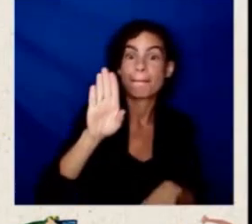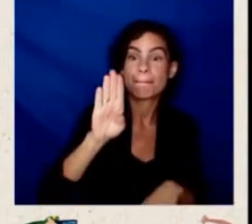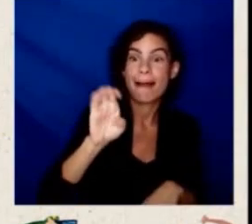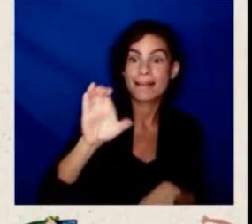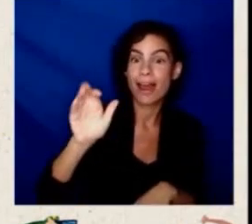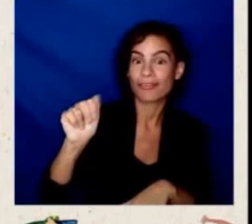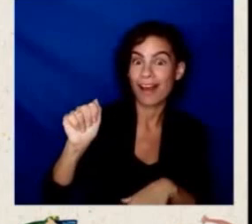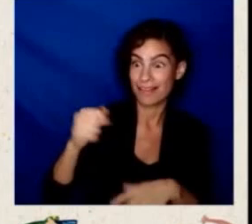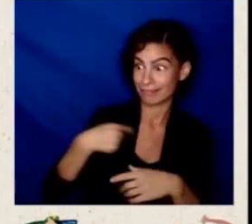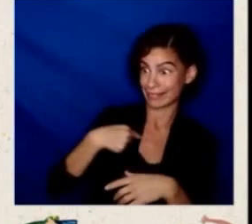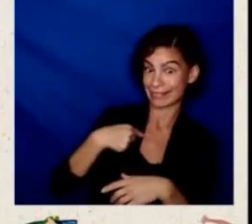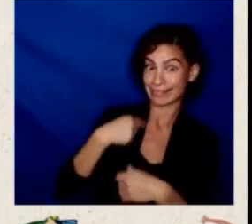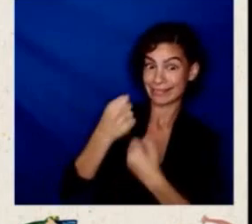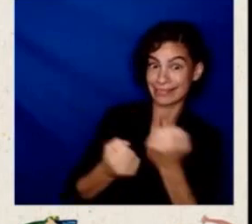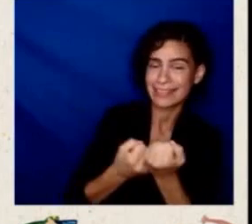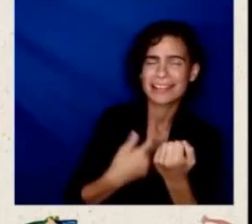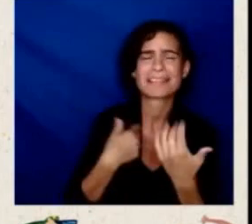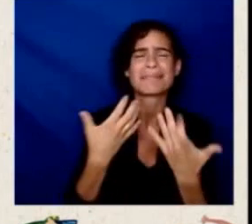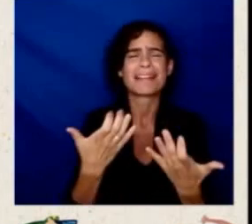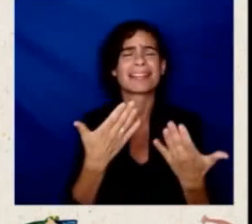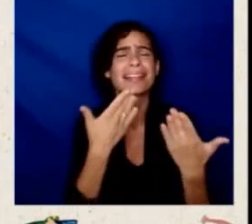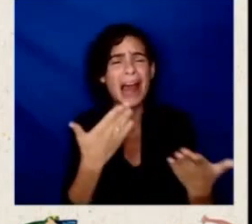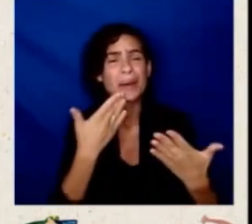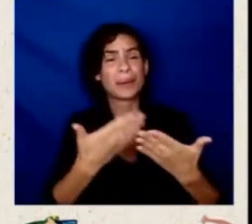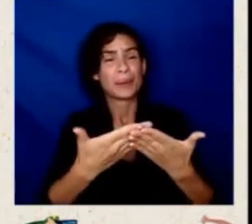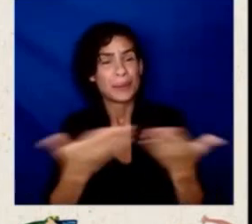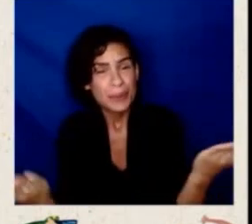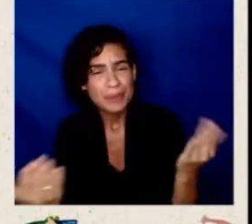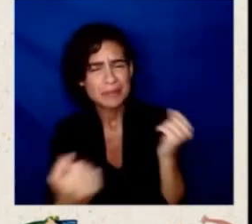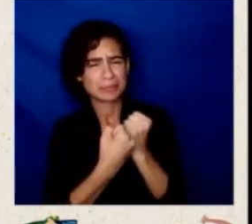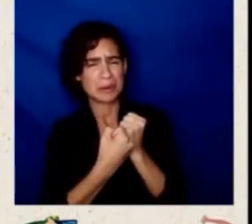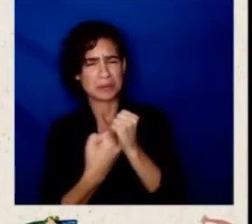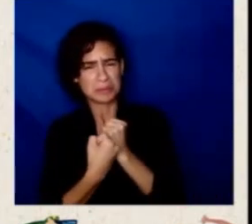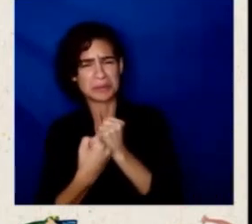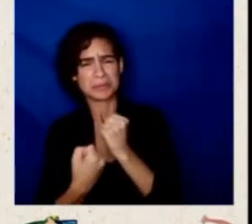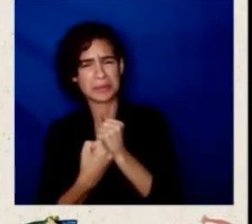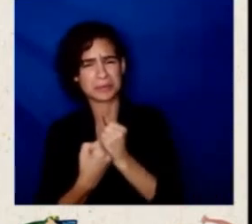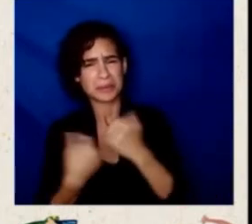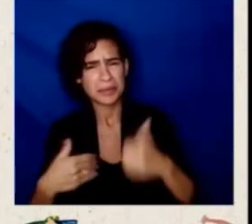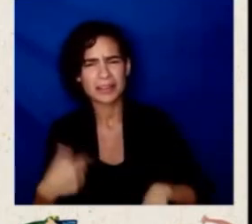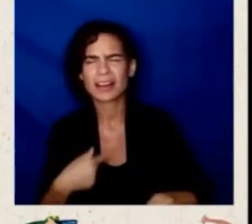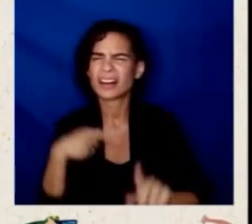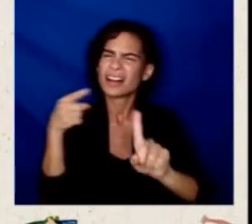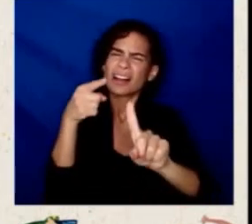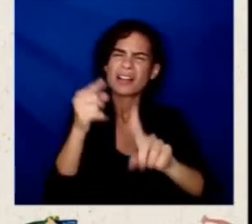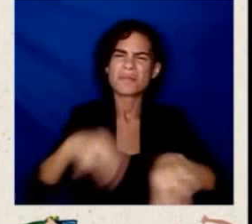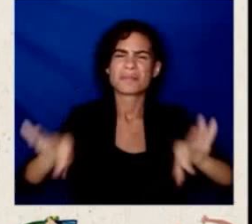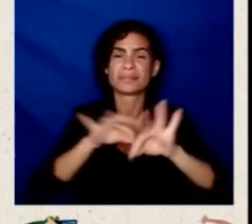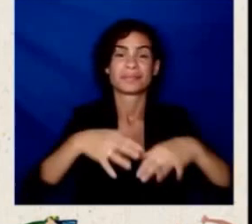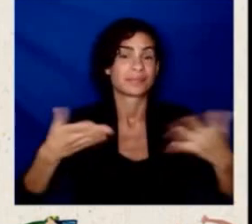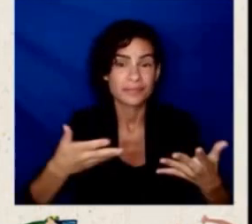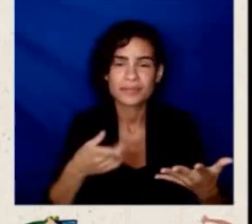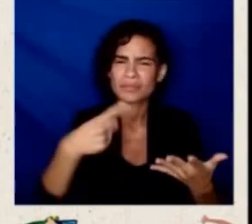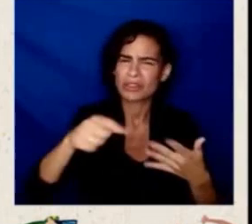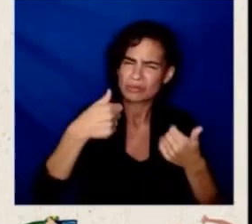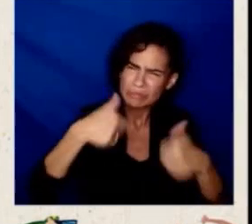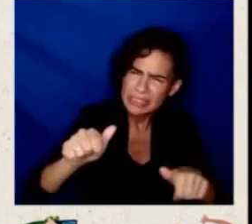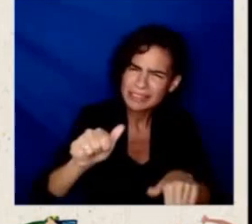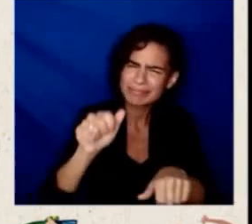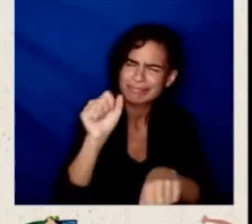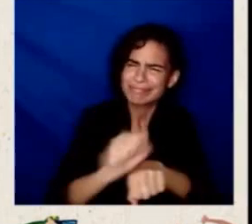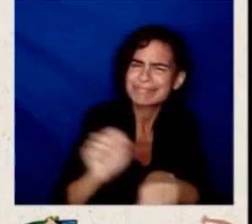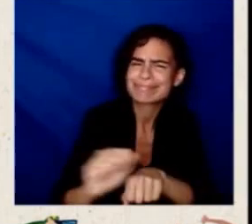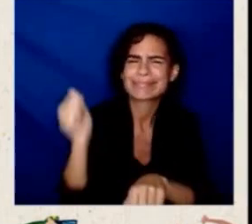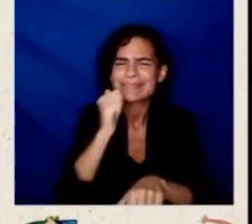it's one of those journeys where if you just try to make a difference and pay back, you get rewarded. Thank